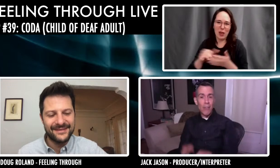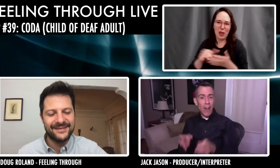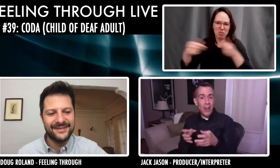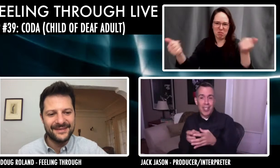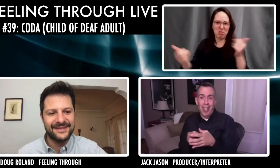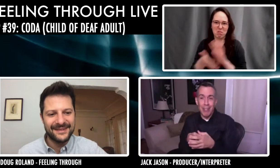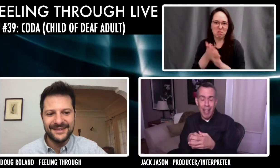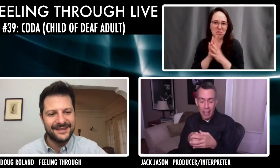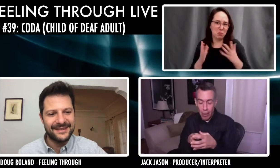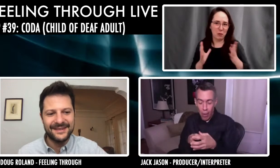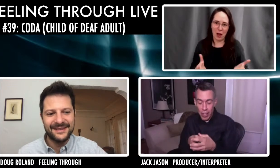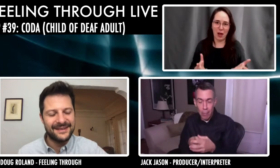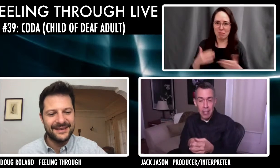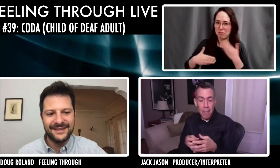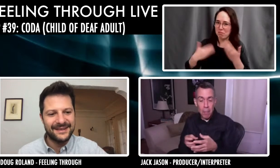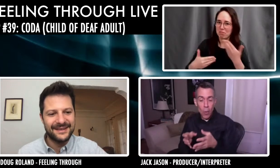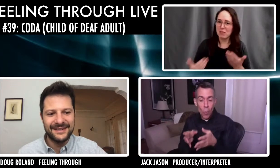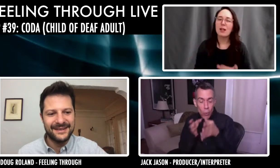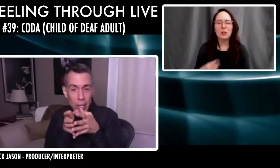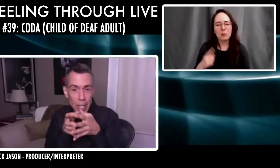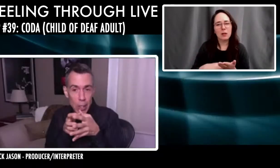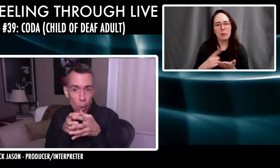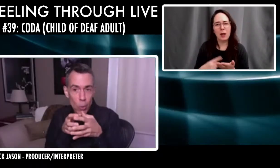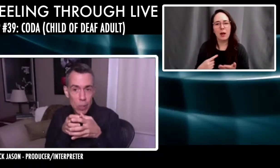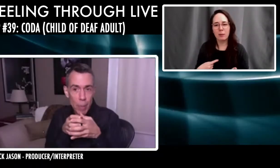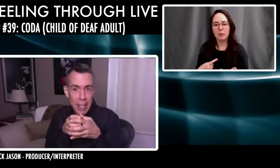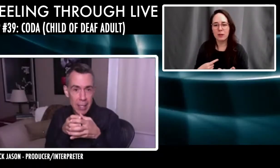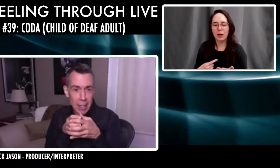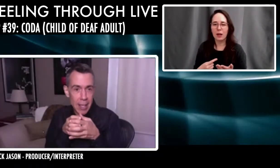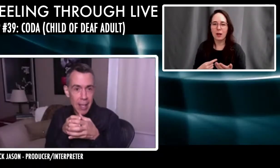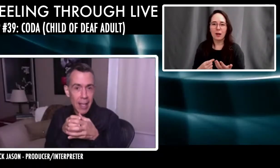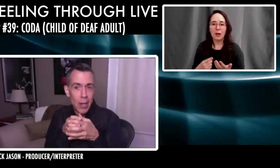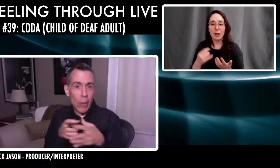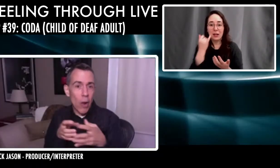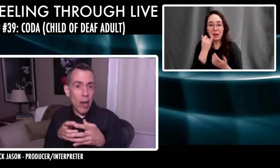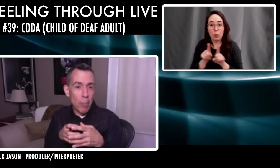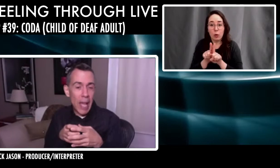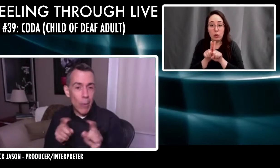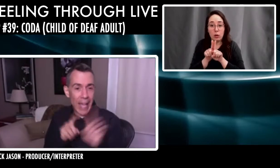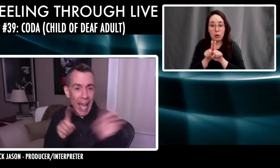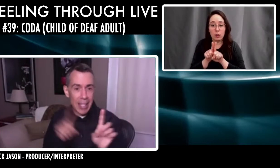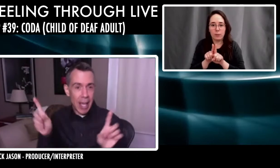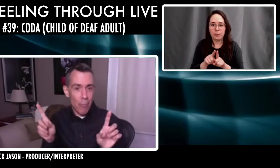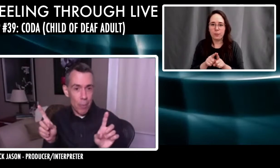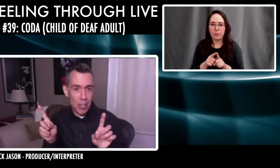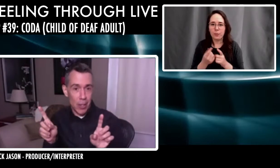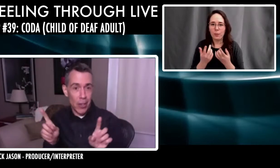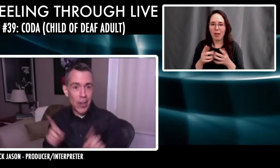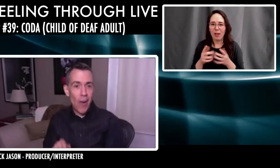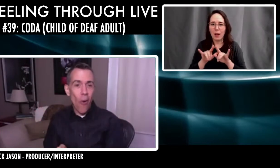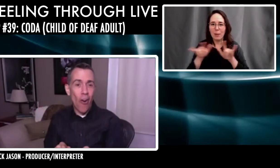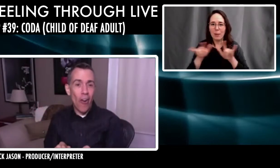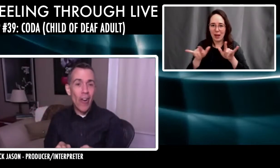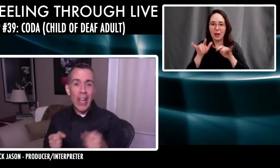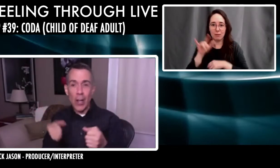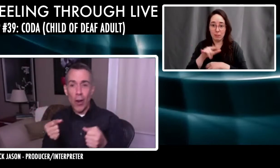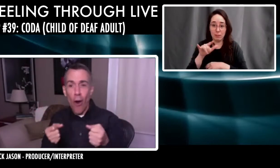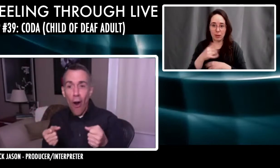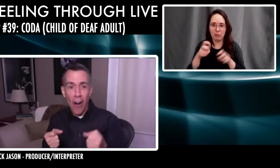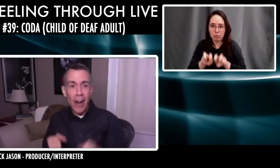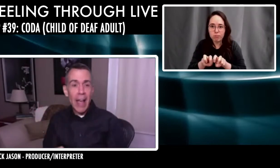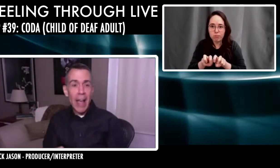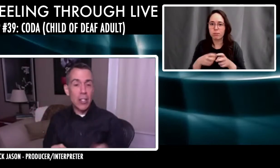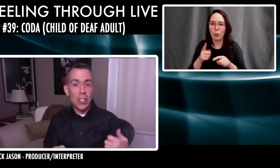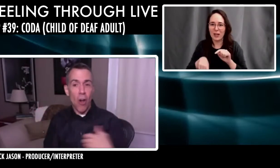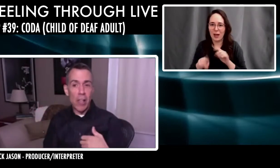And we find ourselves having little arguments when we're in enclosed spaces, you know, like we're on a plane and we can't escape from each other or in a